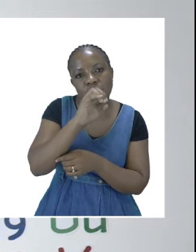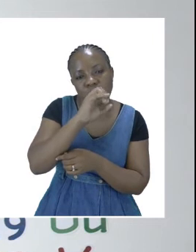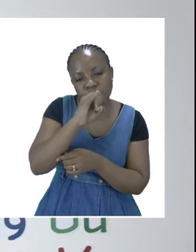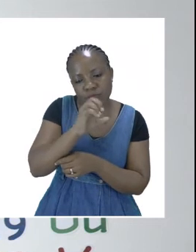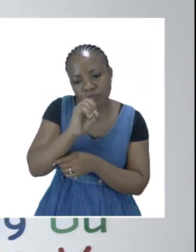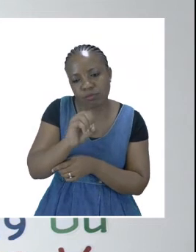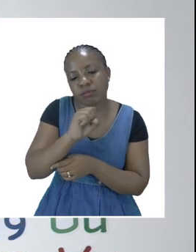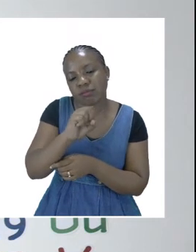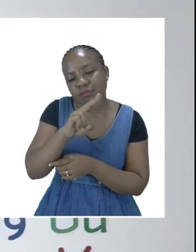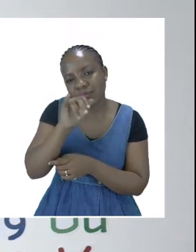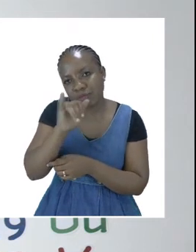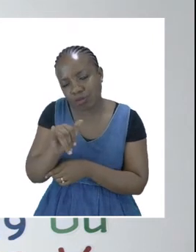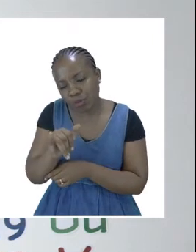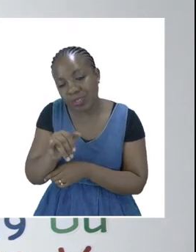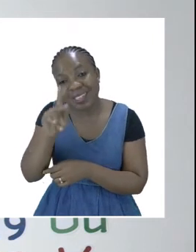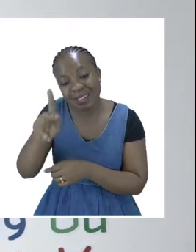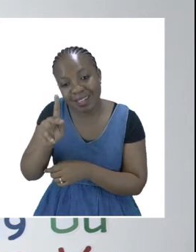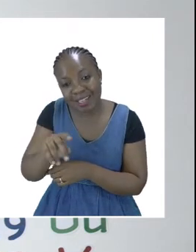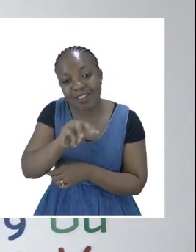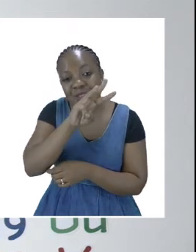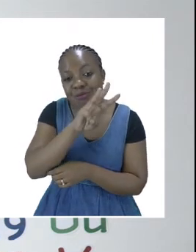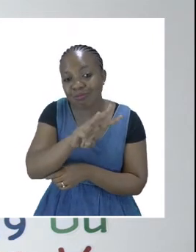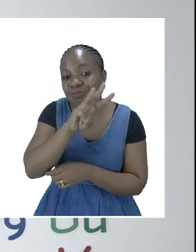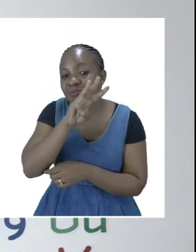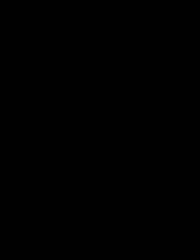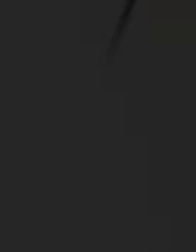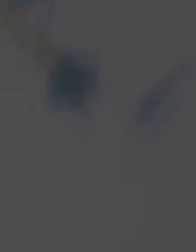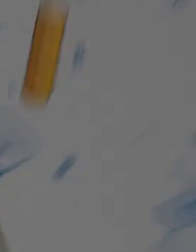in addition our website Zoshie Online.